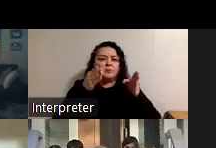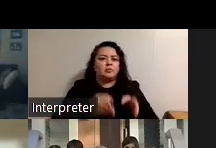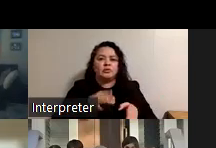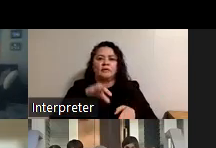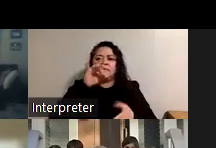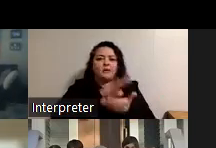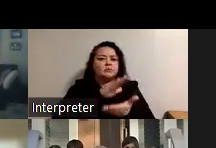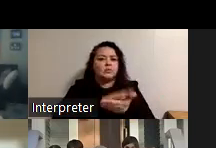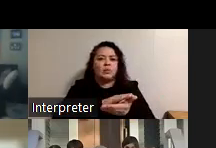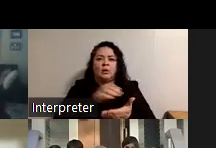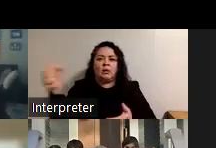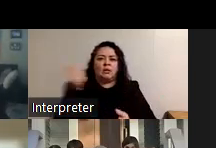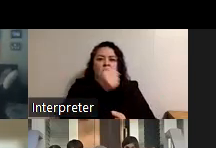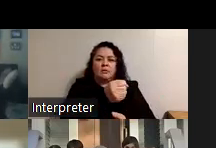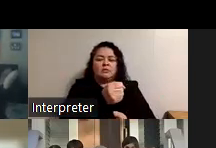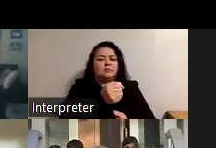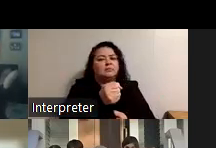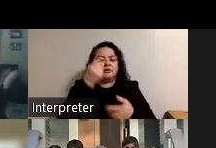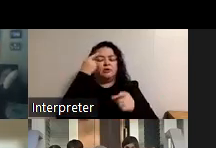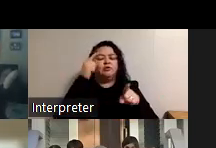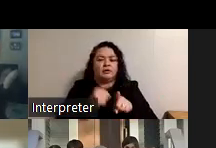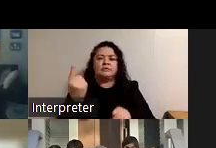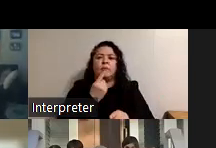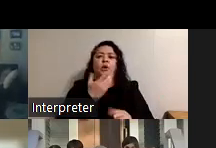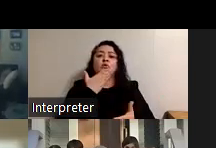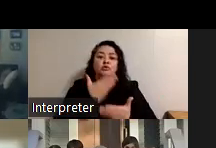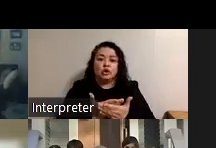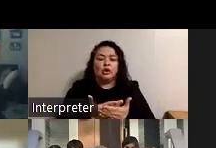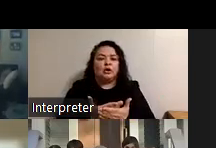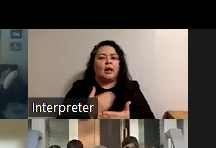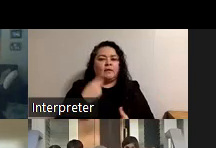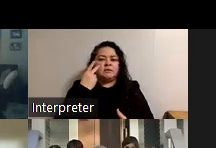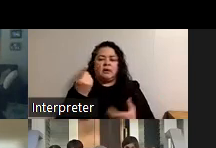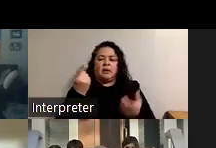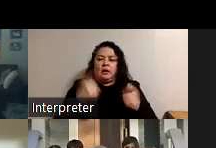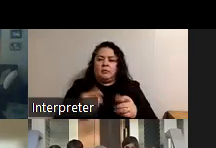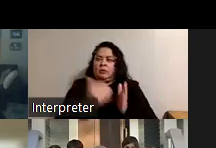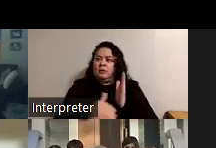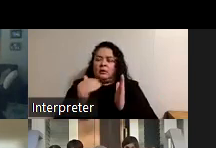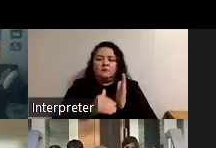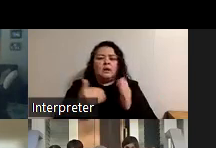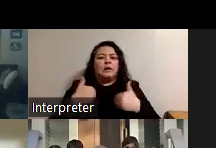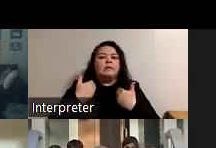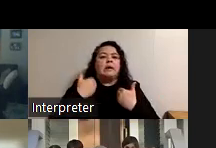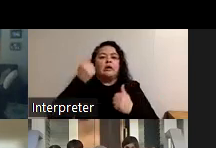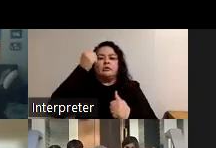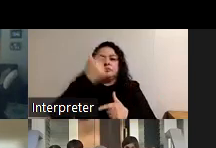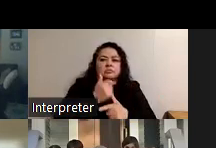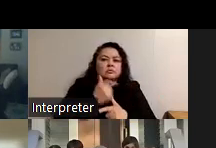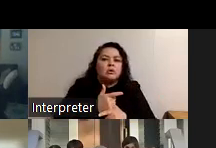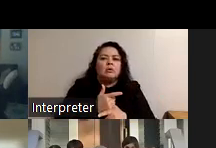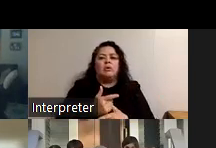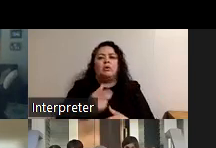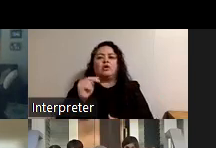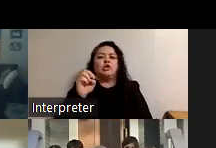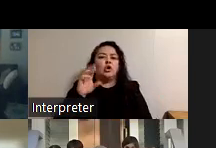in the school yeah agreed somebody who's good at this not i've seen this happen so often the younger sibling or the neurotypical sibling